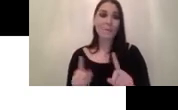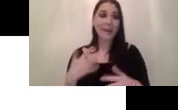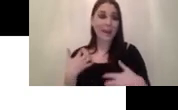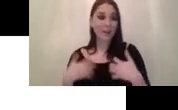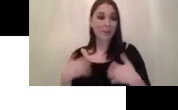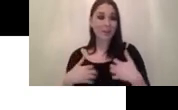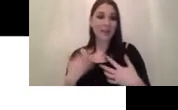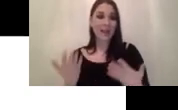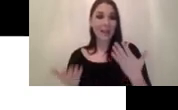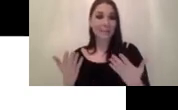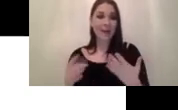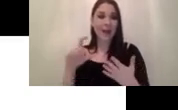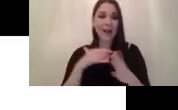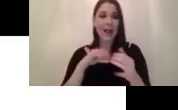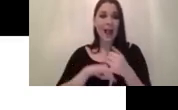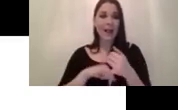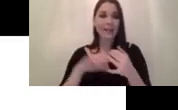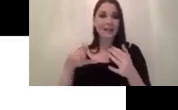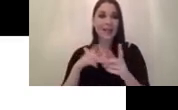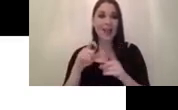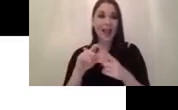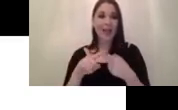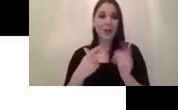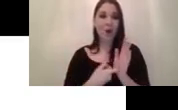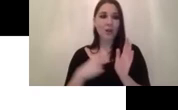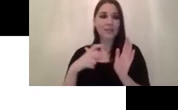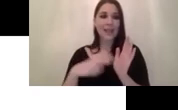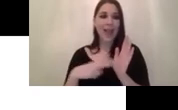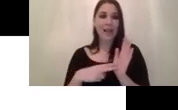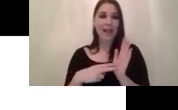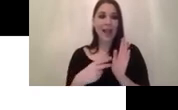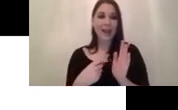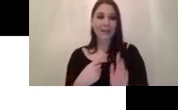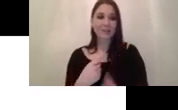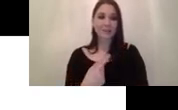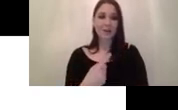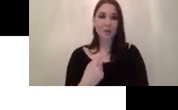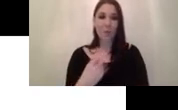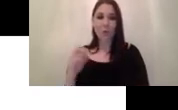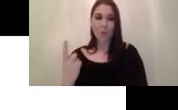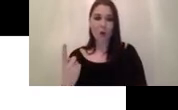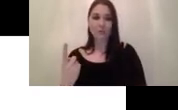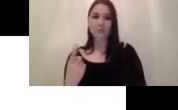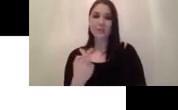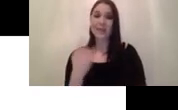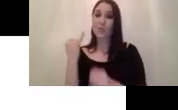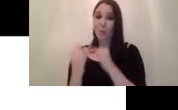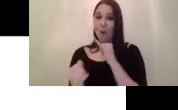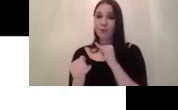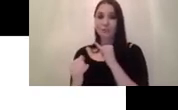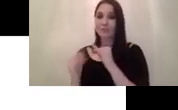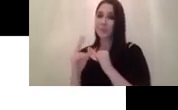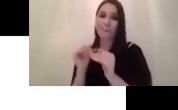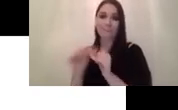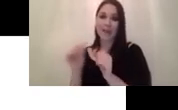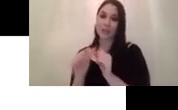cascade rcn on the resnet 101 it is not that much better it's actually worse so